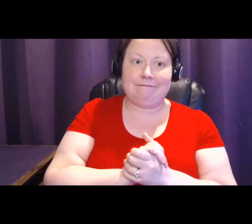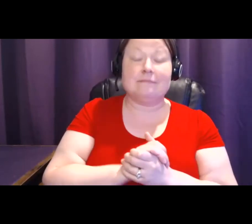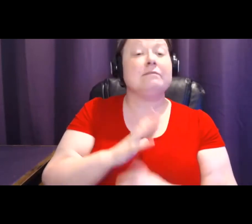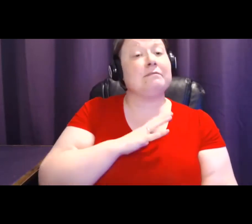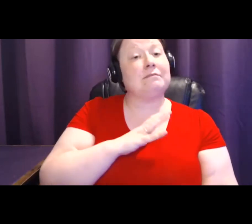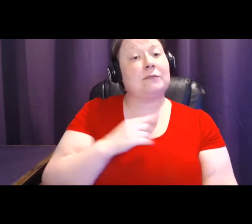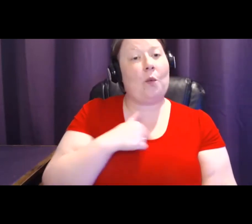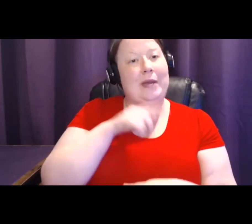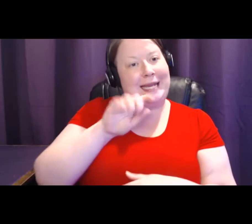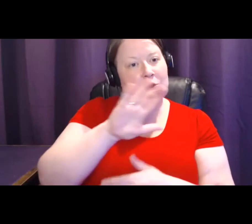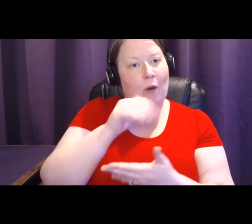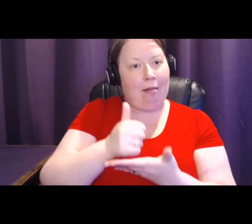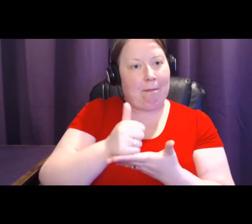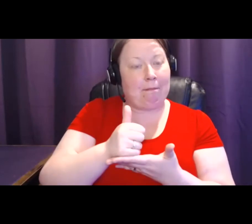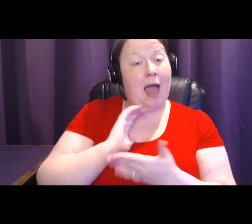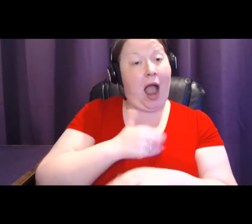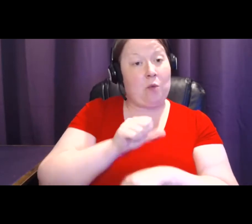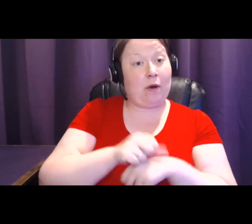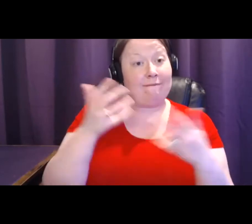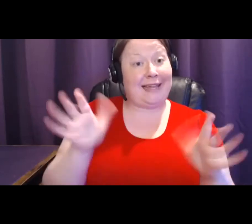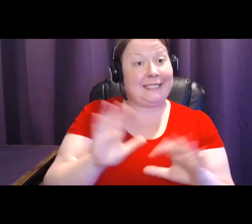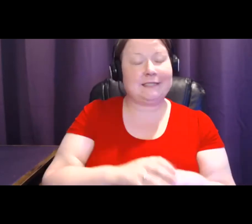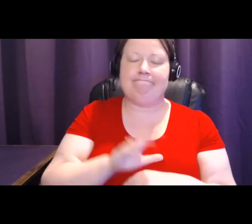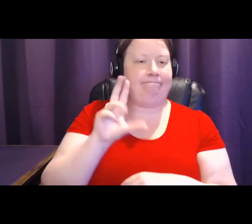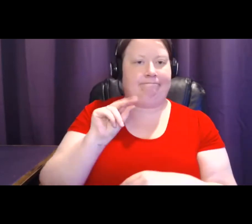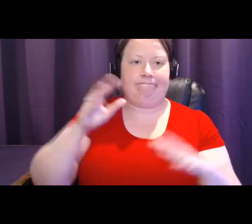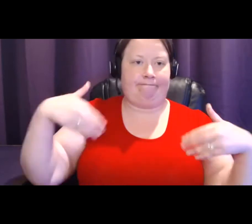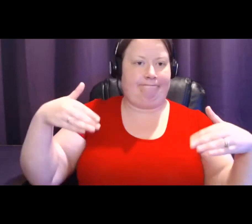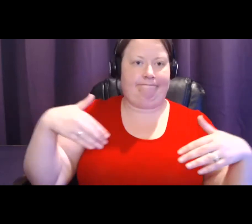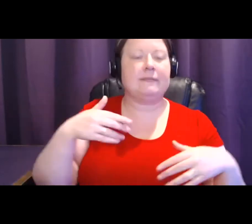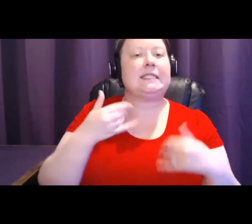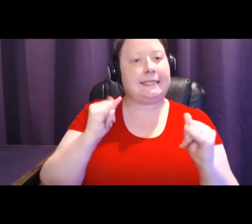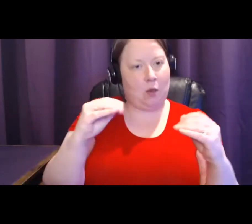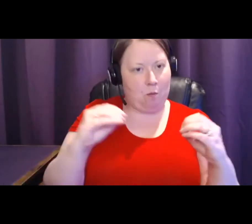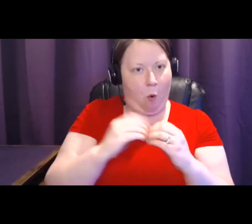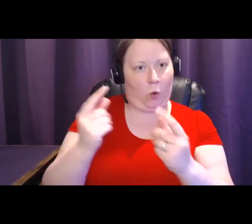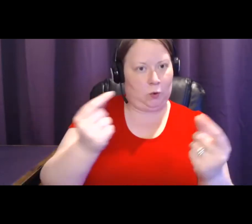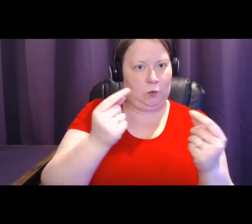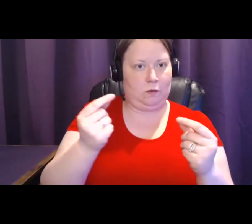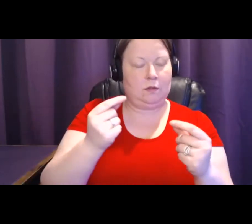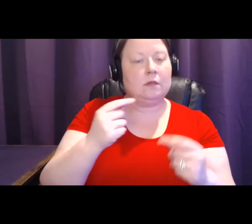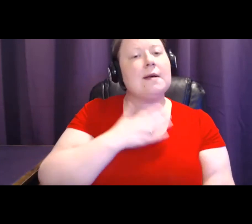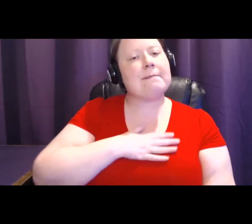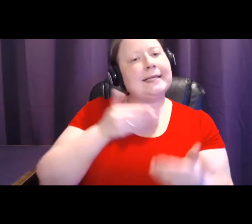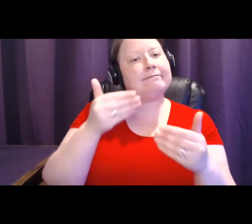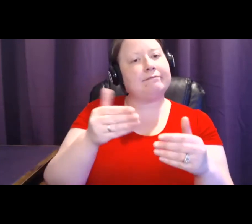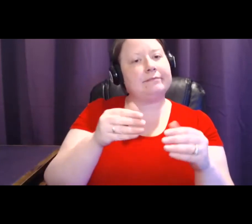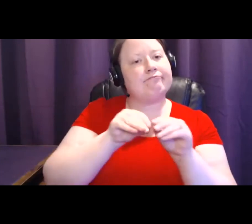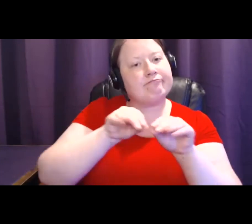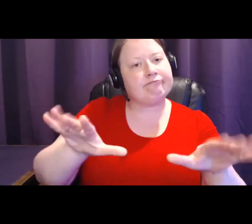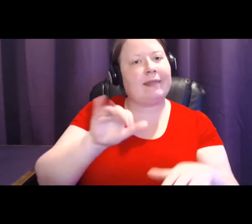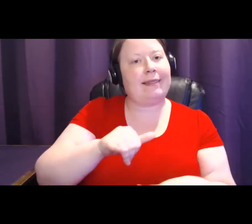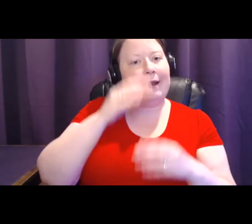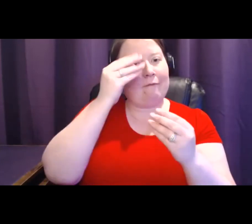help. Our work is not done. There's a lot more to do. So please share the information that you've heard today with others.